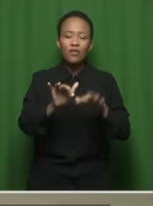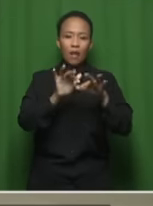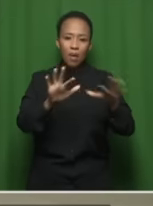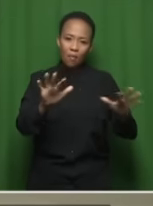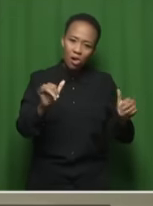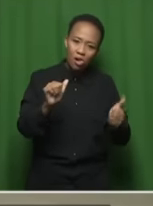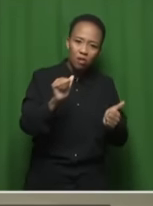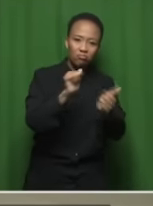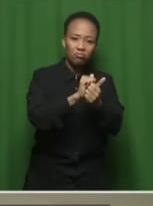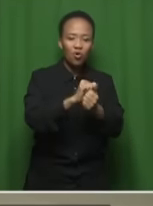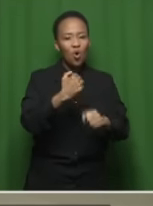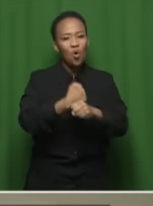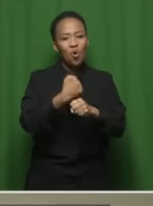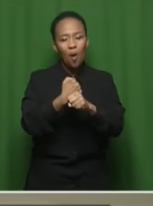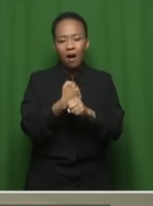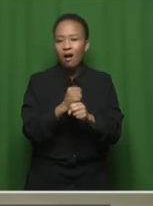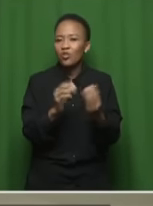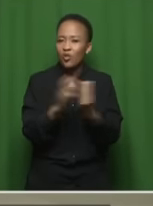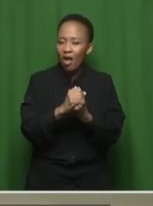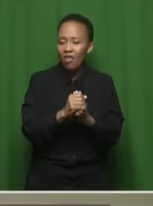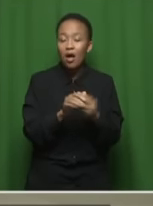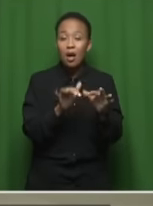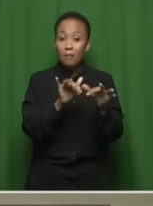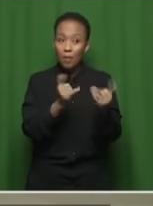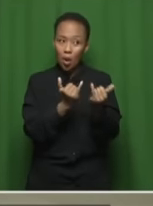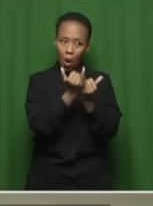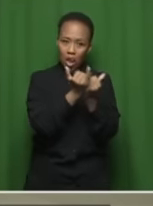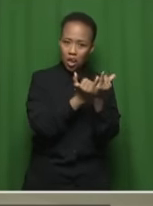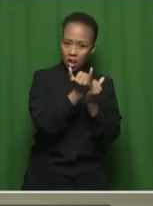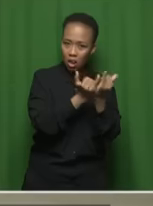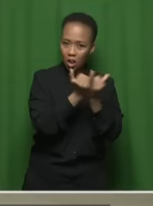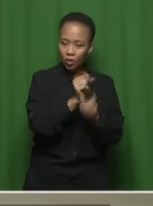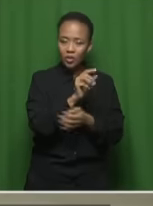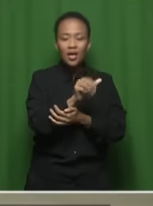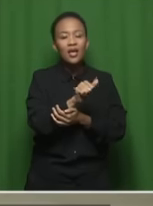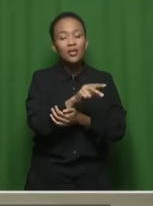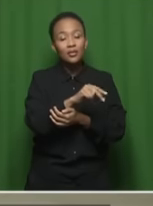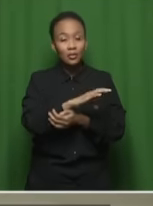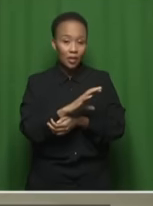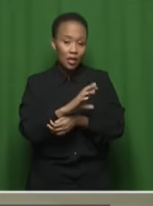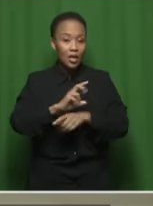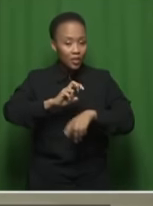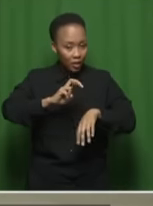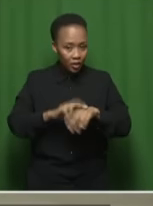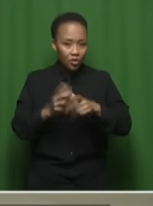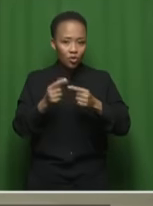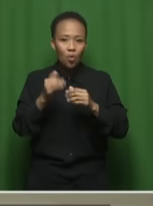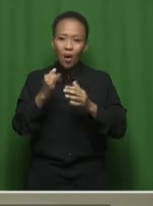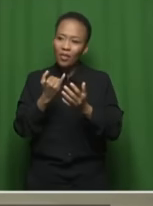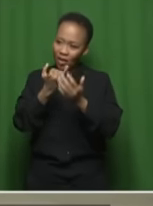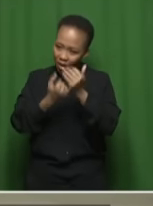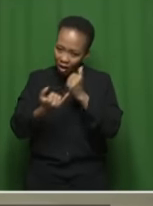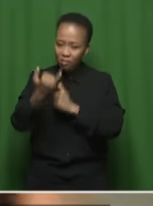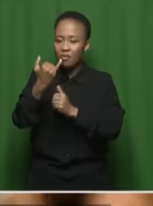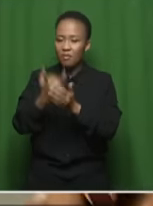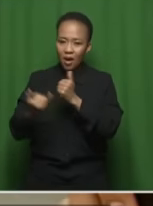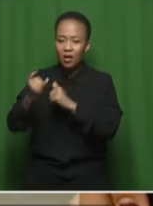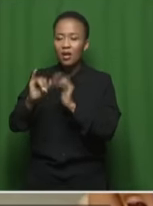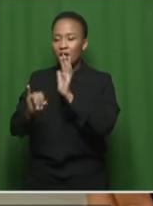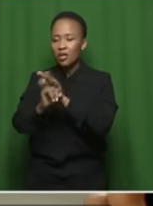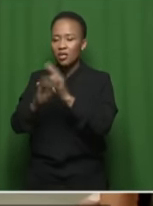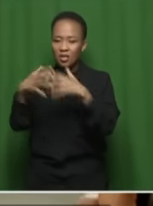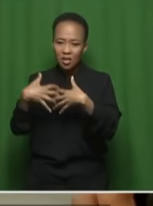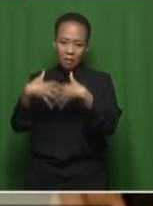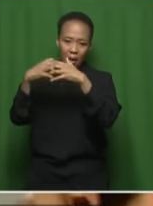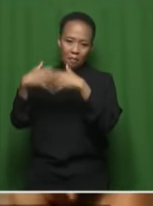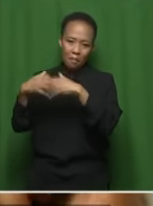those who are interested to contest the ANC, establishing themselves with their independent identity? Well,